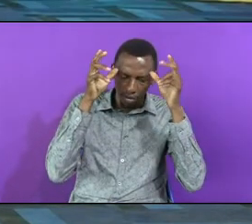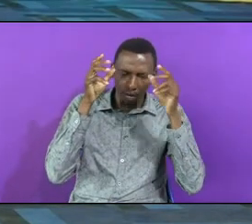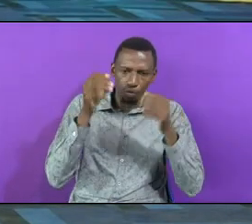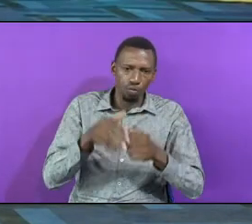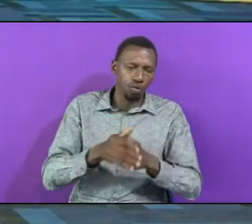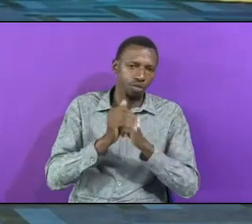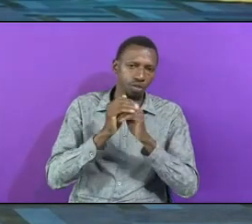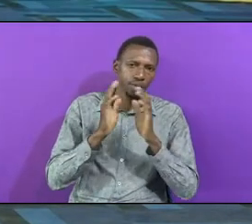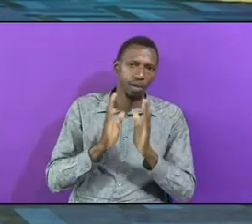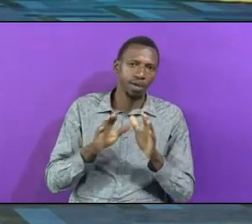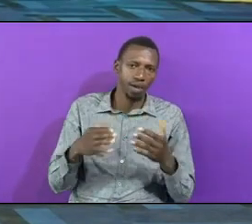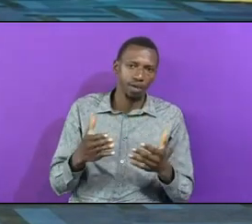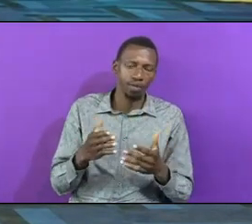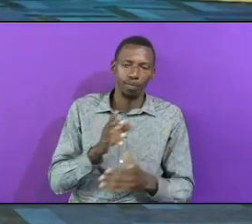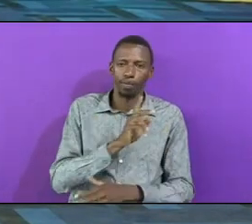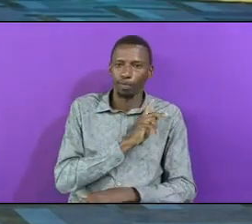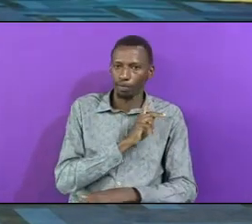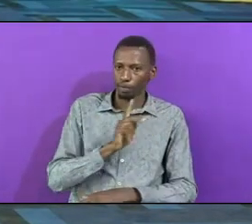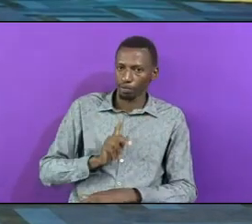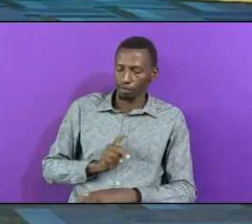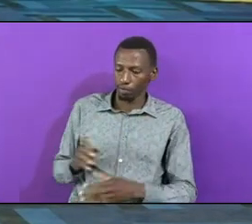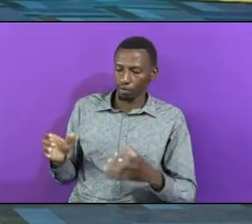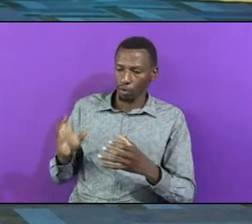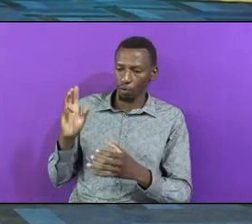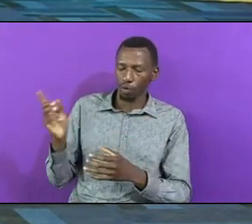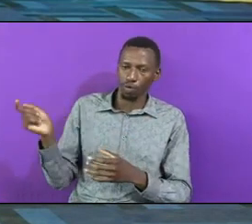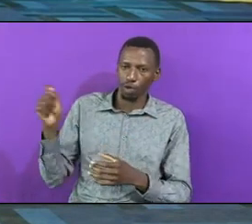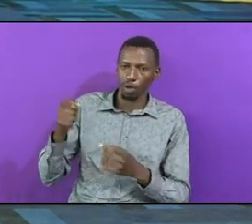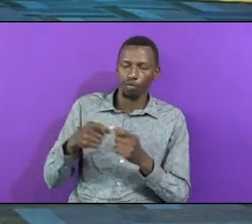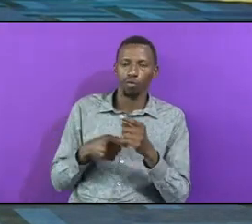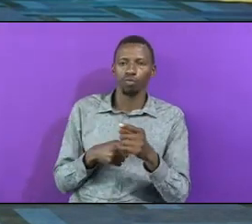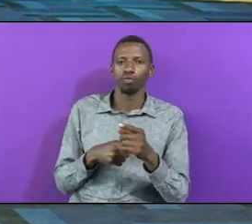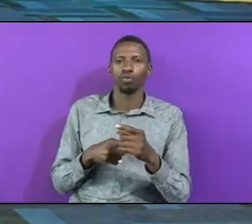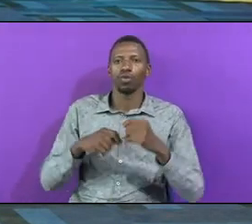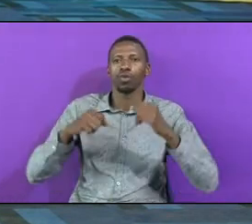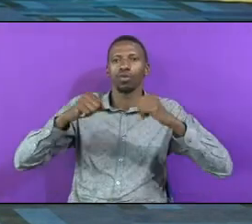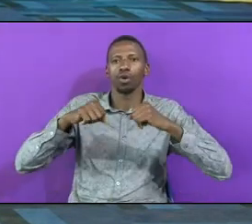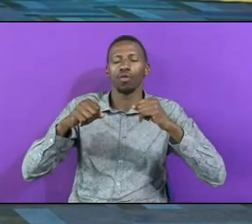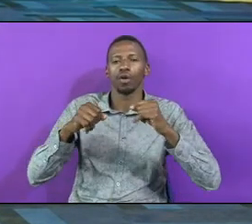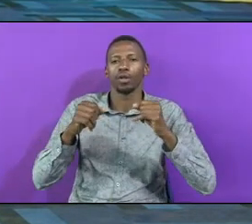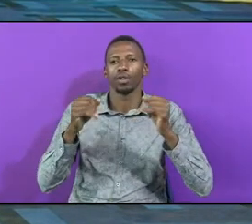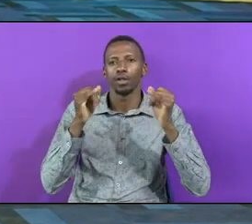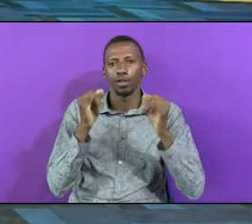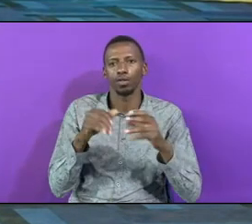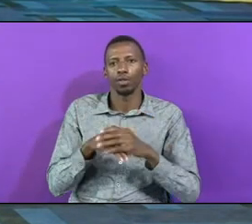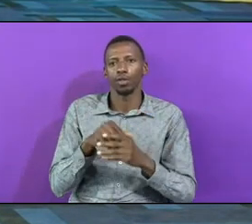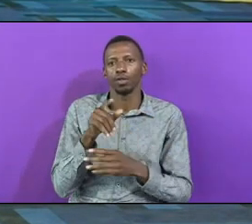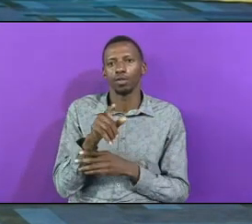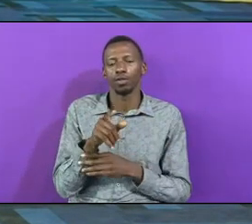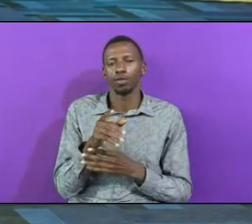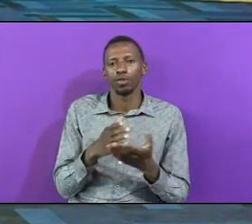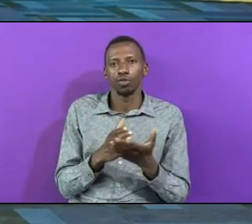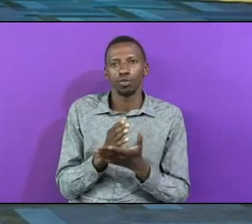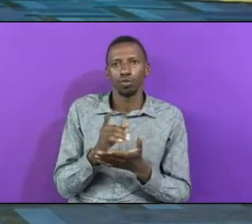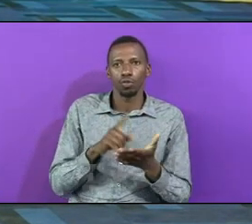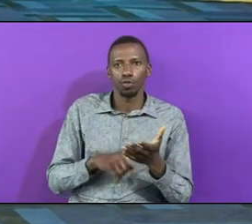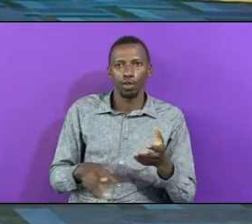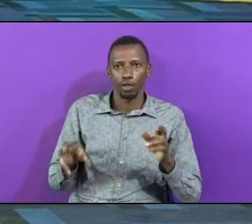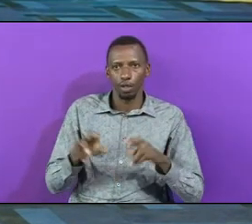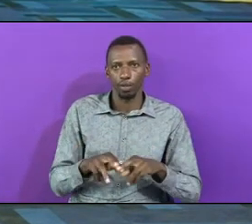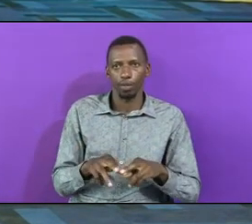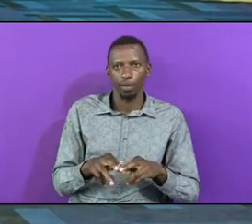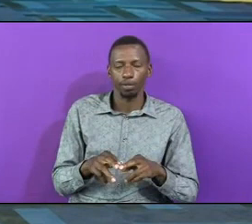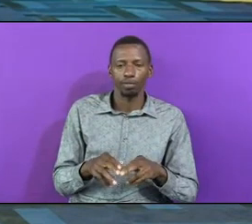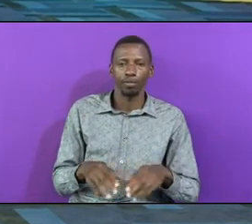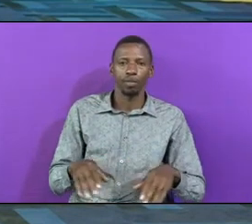From You The Covenant Is Being Renewed On The Basis Of What Has Append Giving Up Other Gods